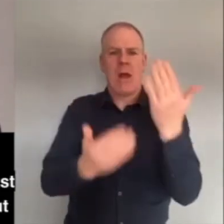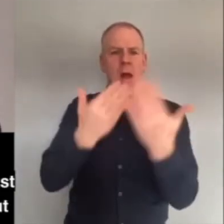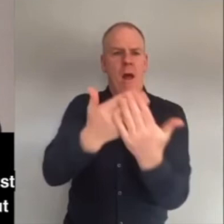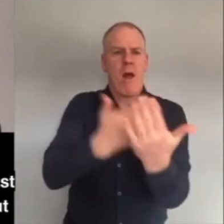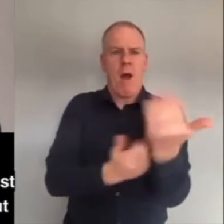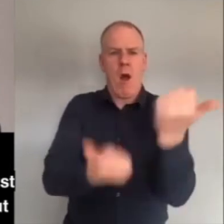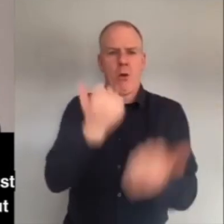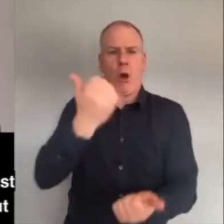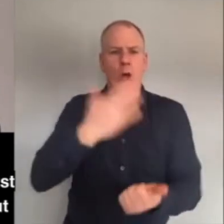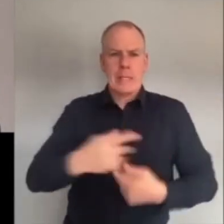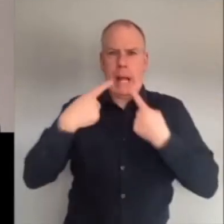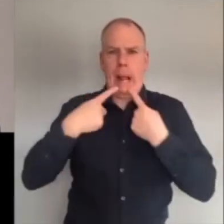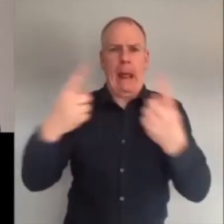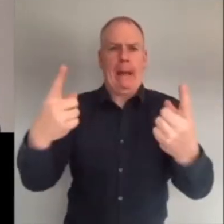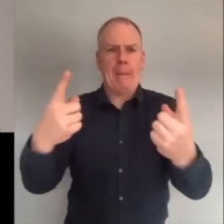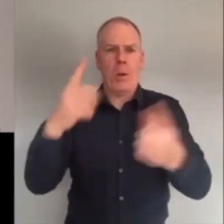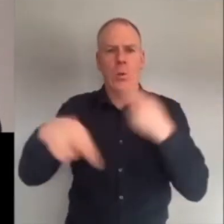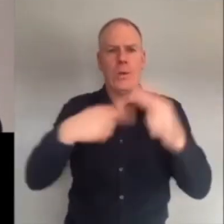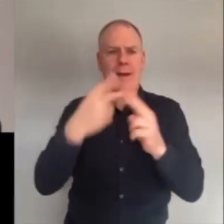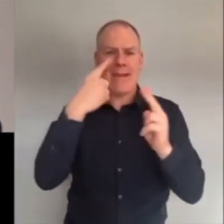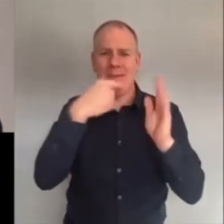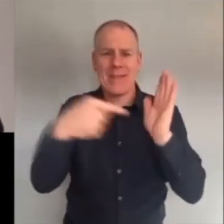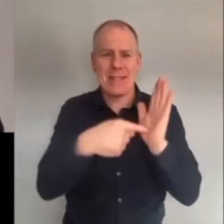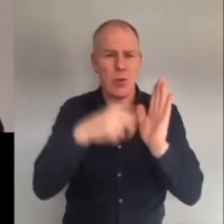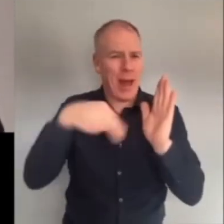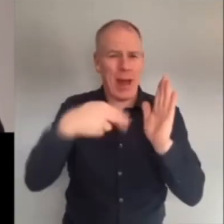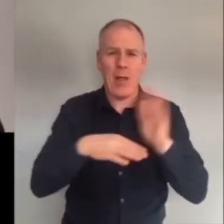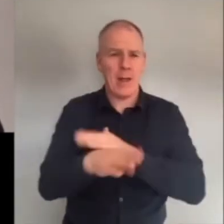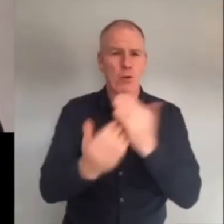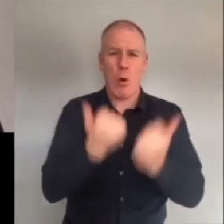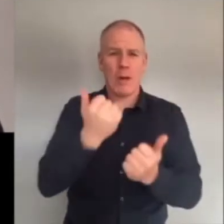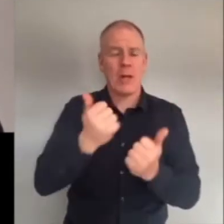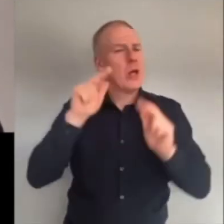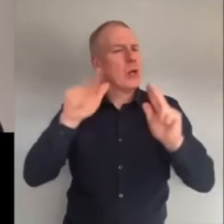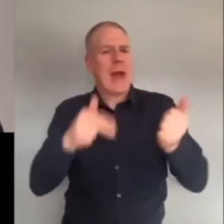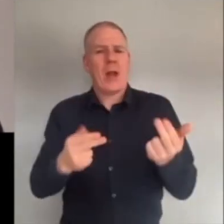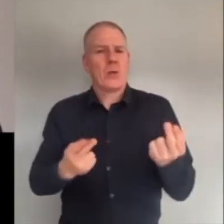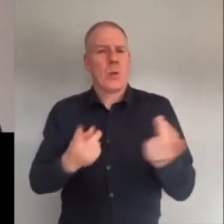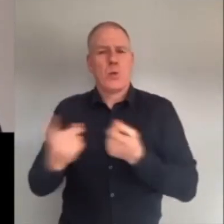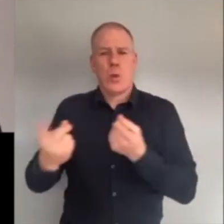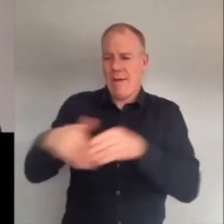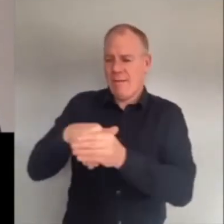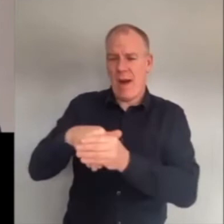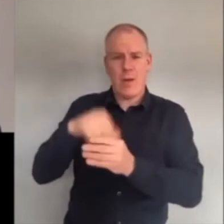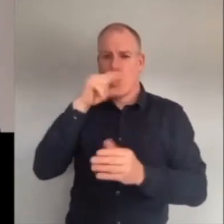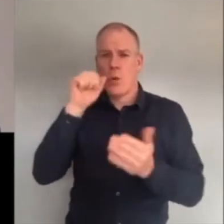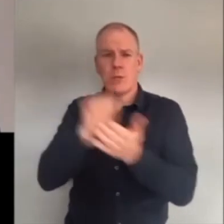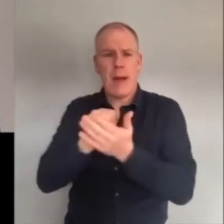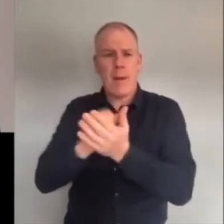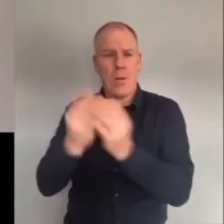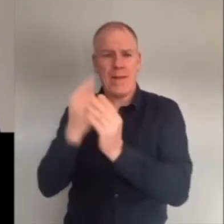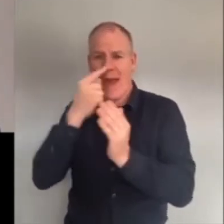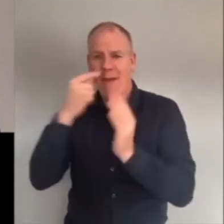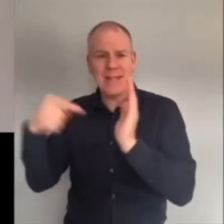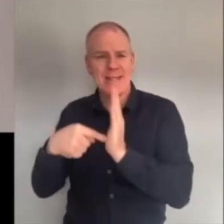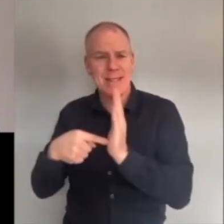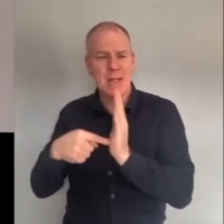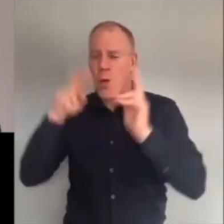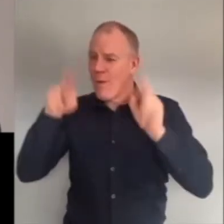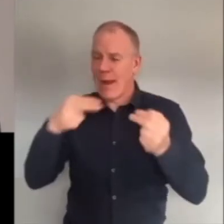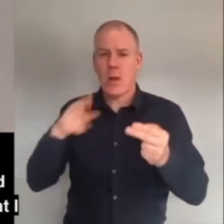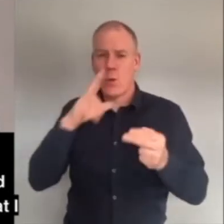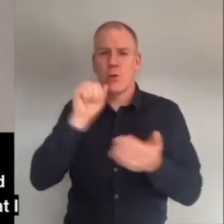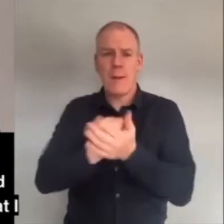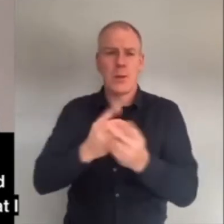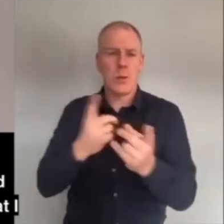make unsubstantiated claims without any evidence. You can't do that in a scientific journal either. And I think newspapers are starting to function that way, too.